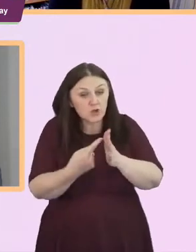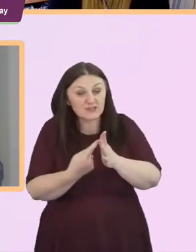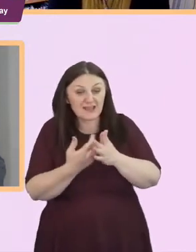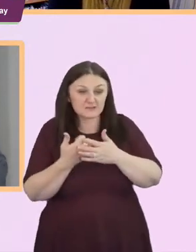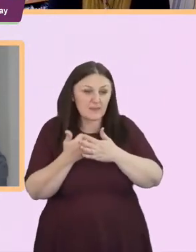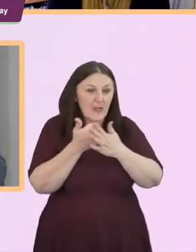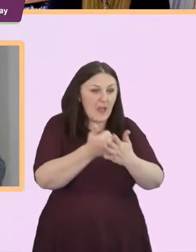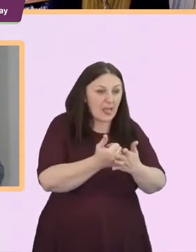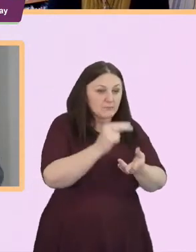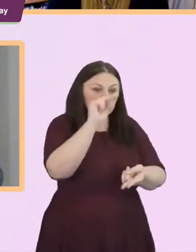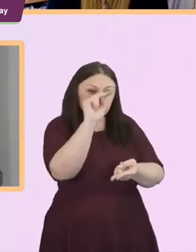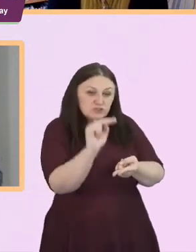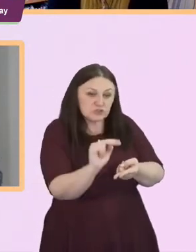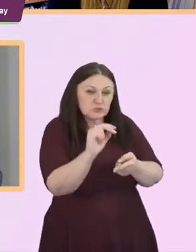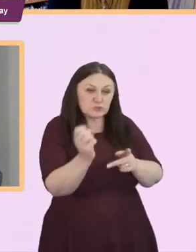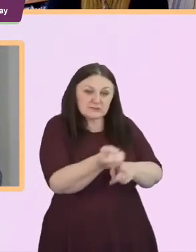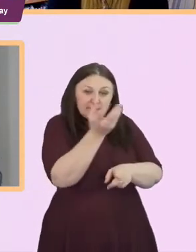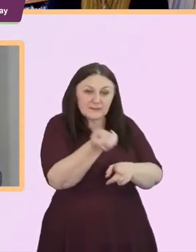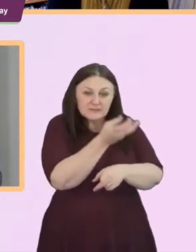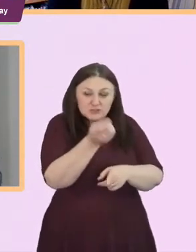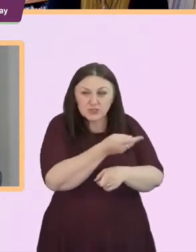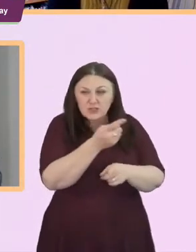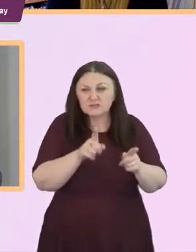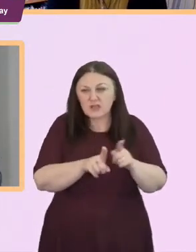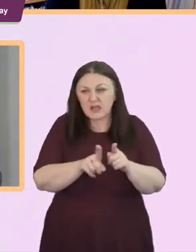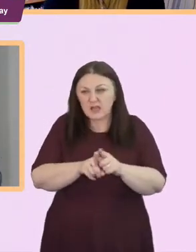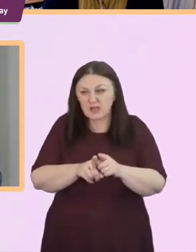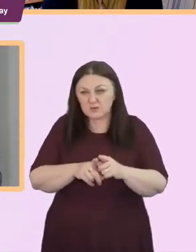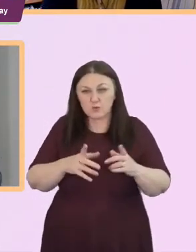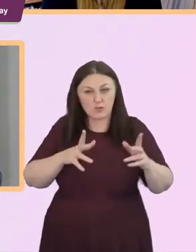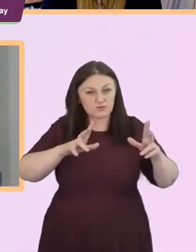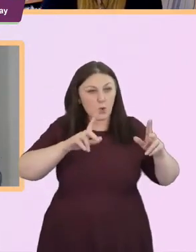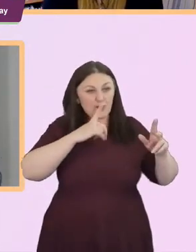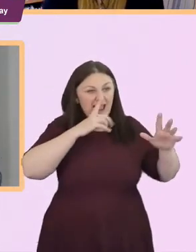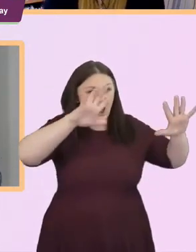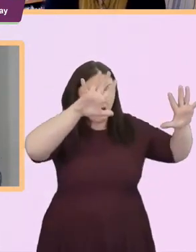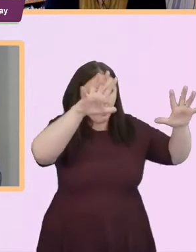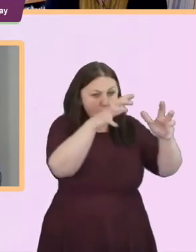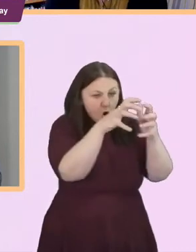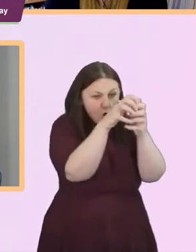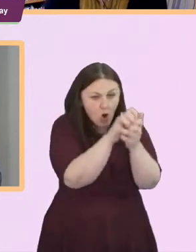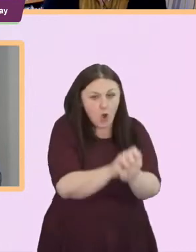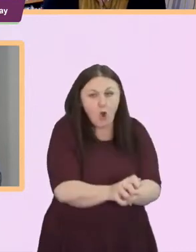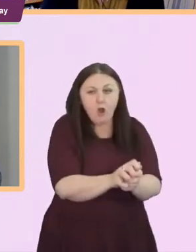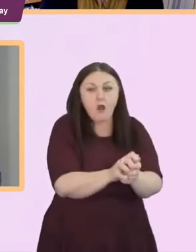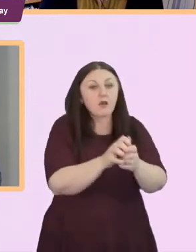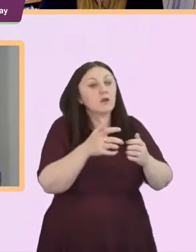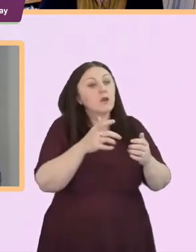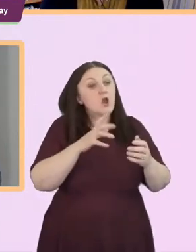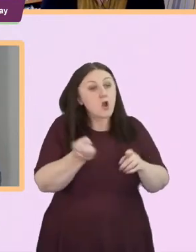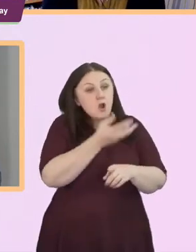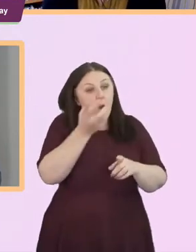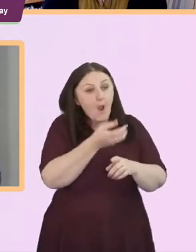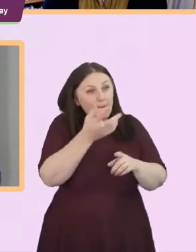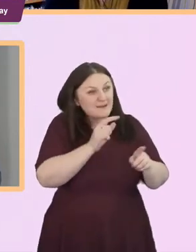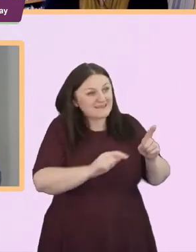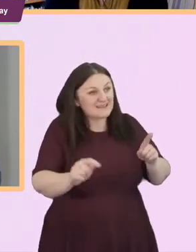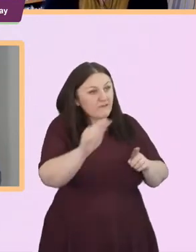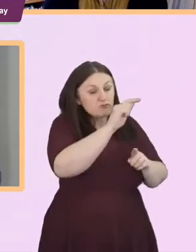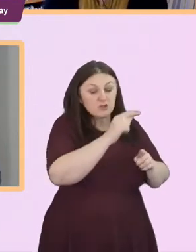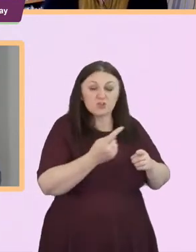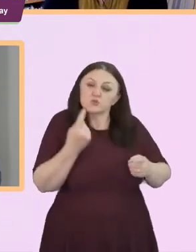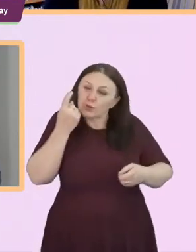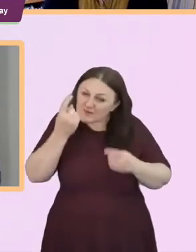emissions and to actually look up carbon emissions um in different projects around the world so yeah just think about